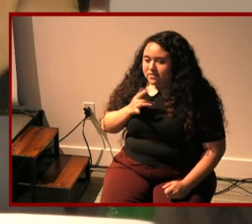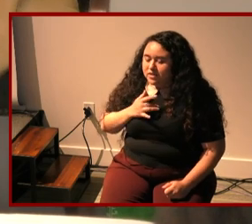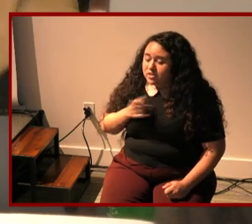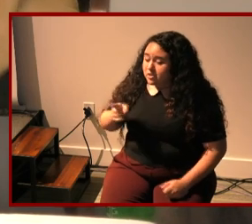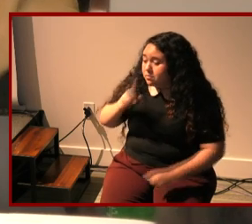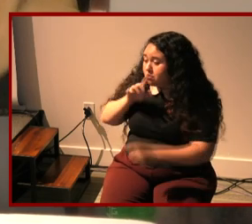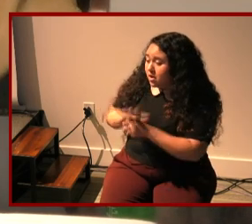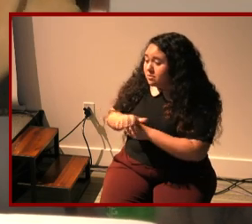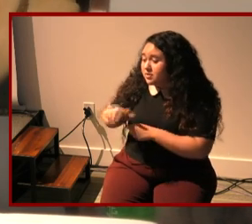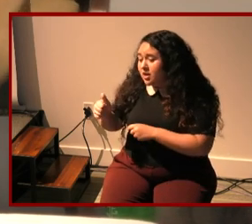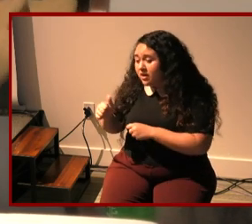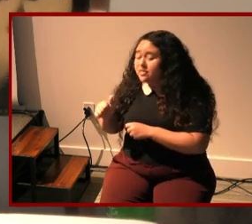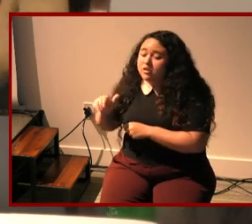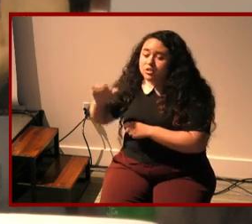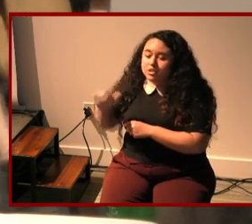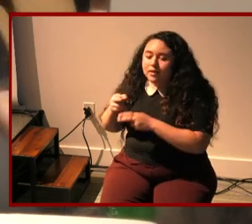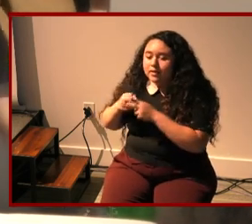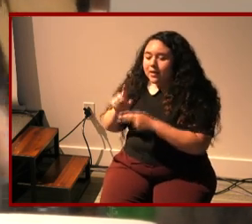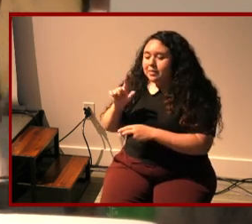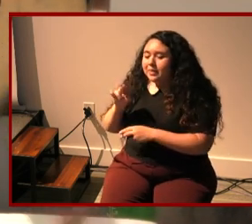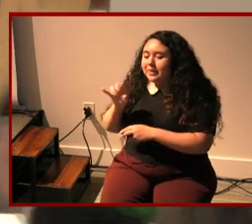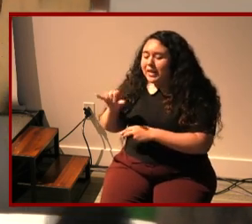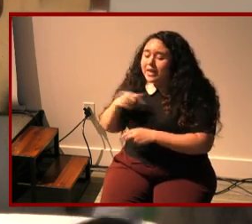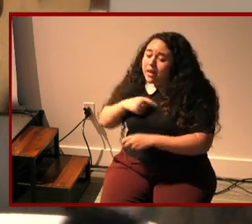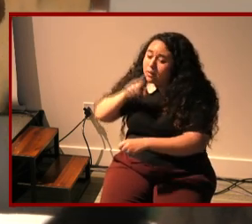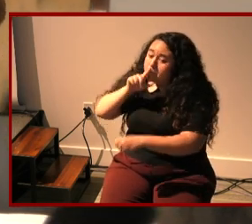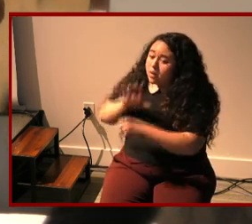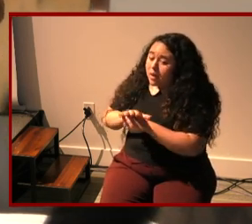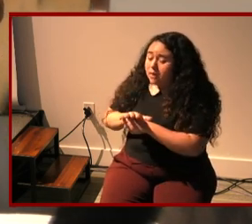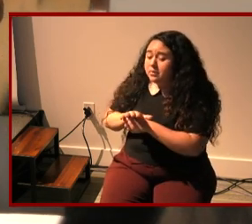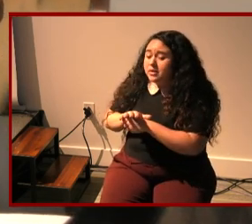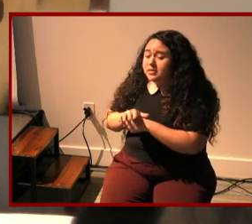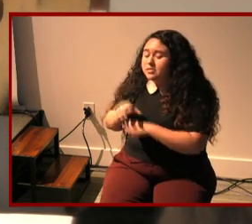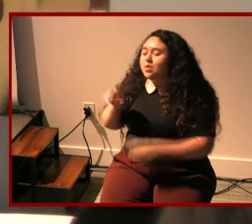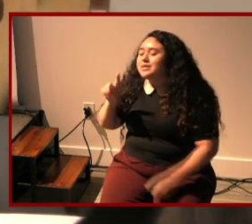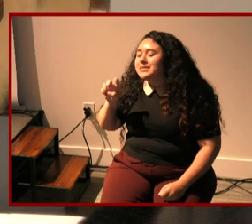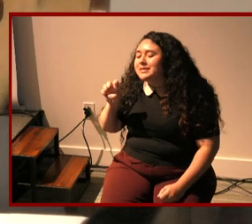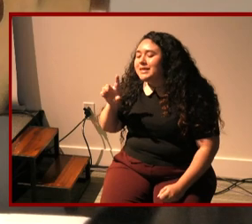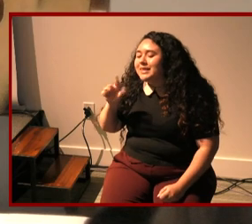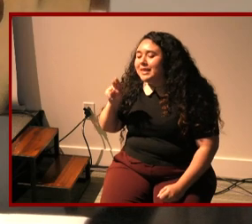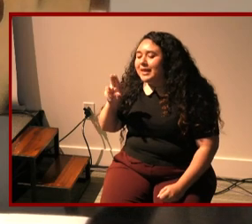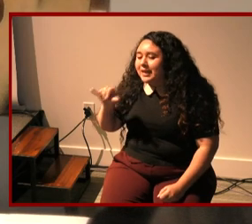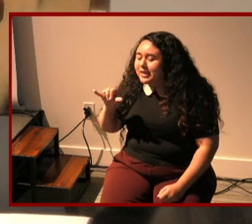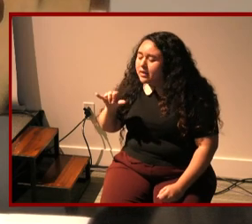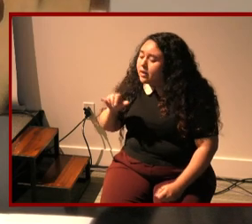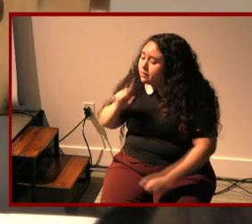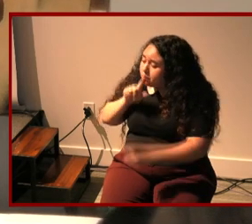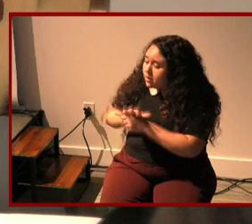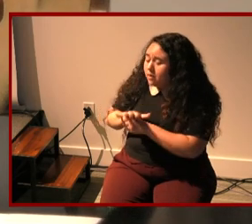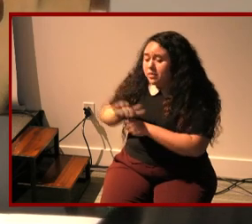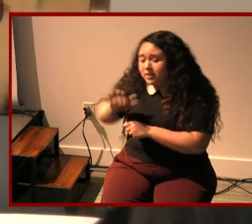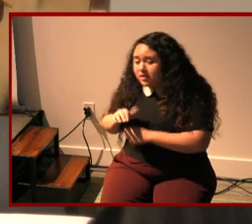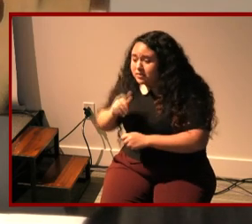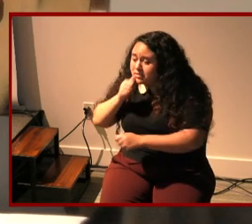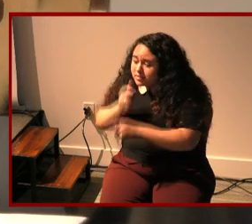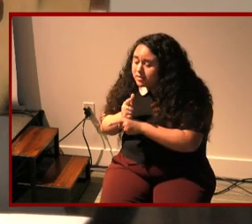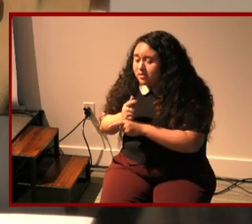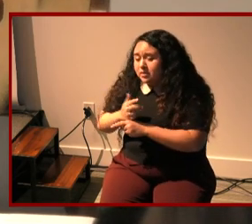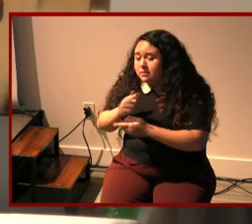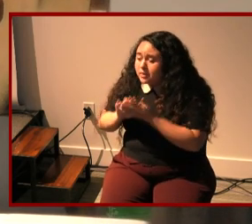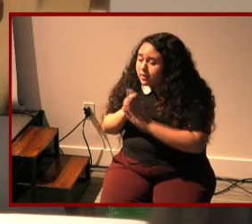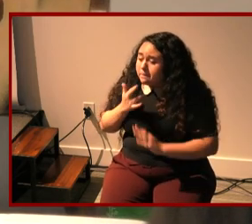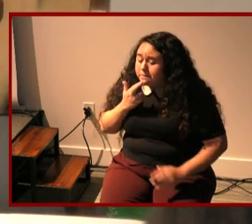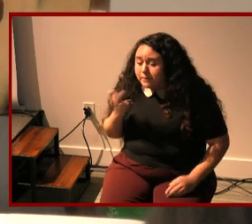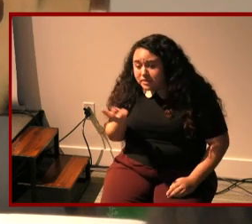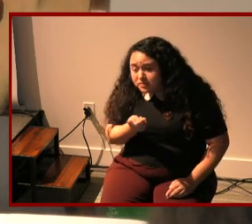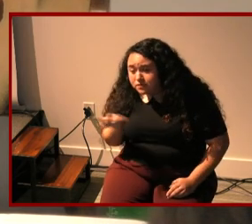promised her other child's name is laney and she said i had promised laney a little sister and they were going to be best friends and they were going to grow up